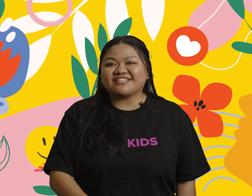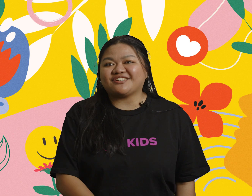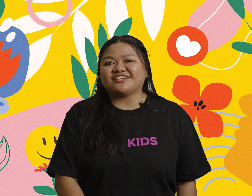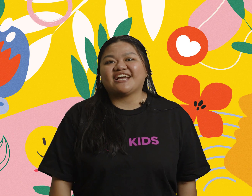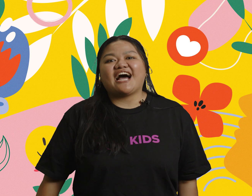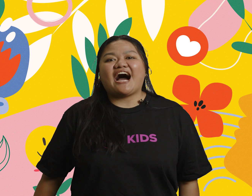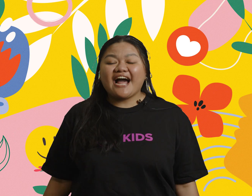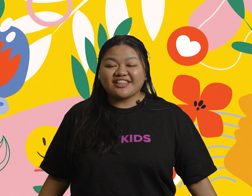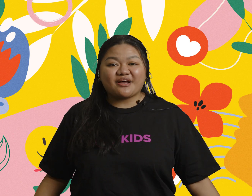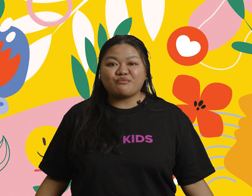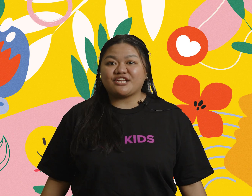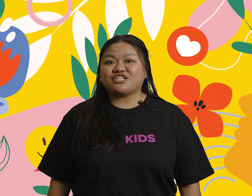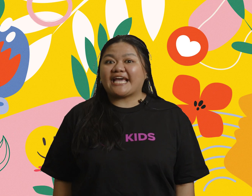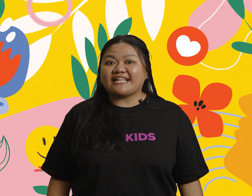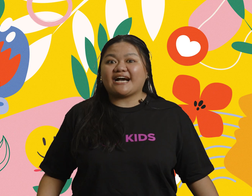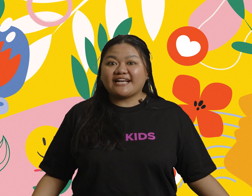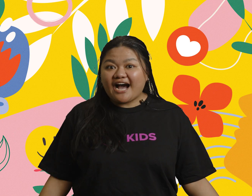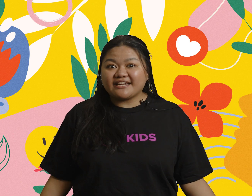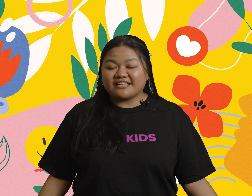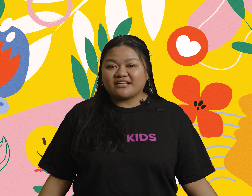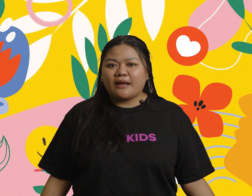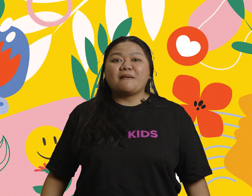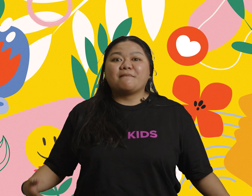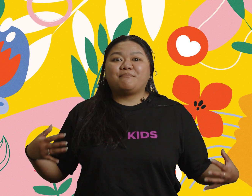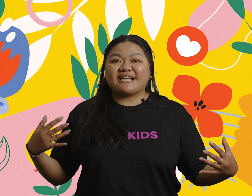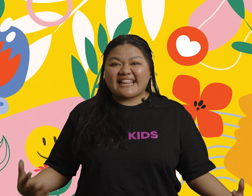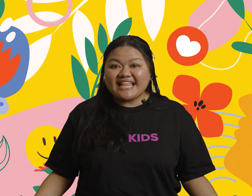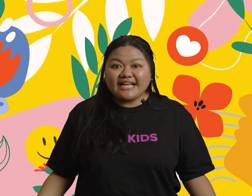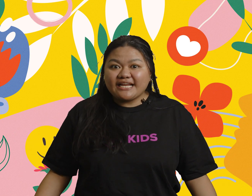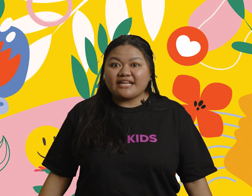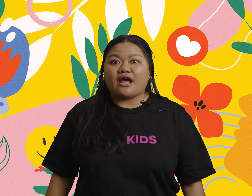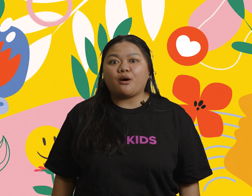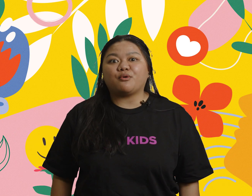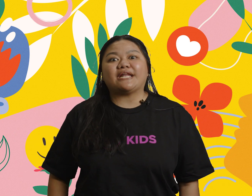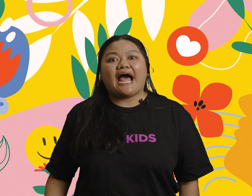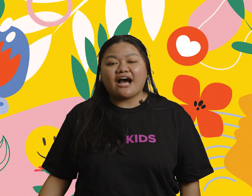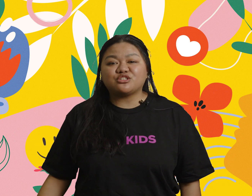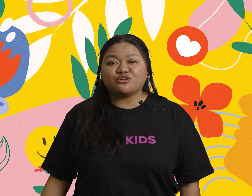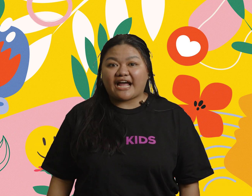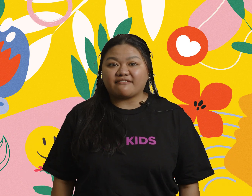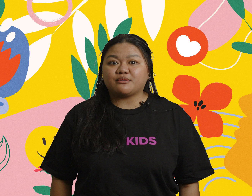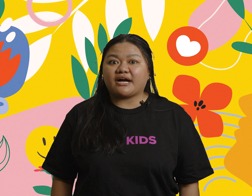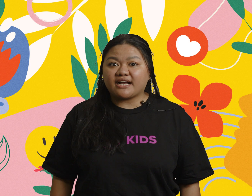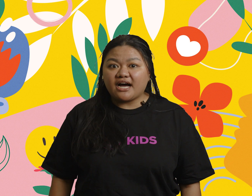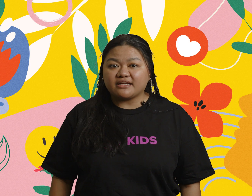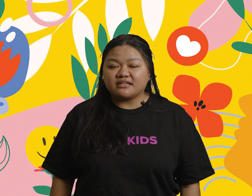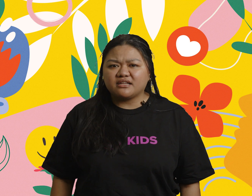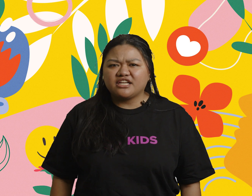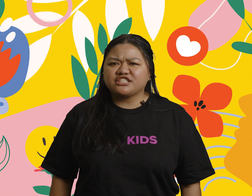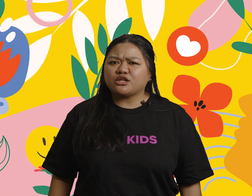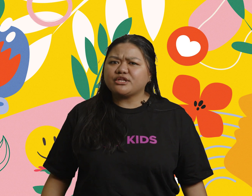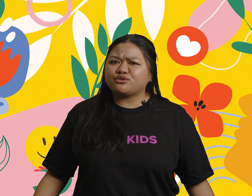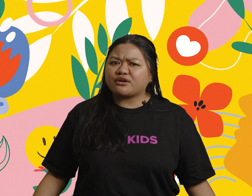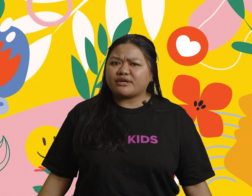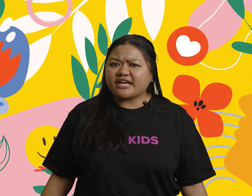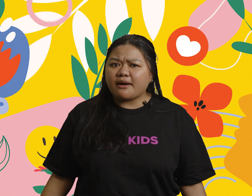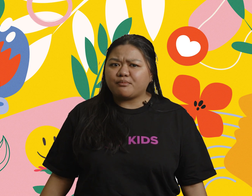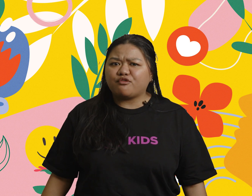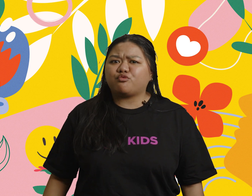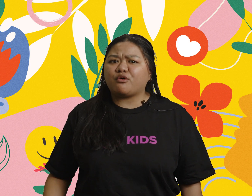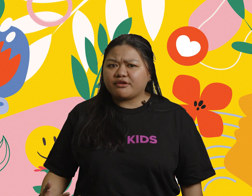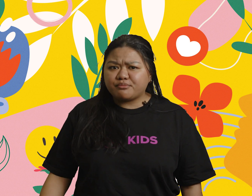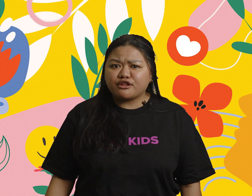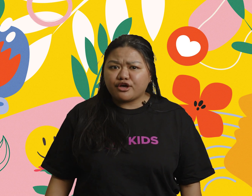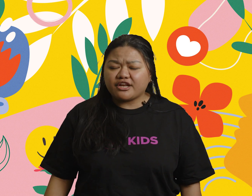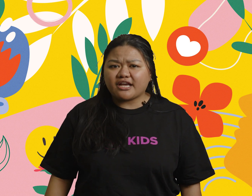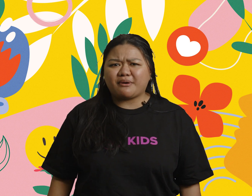Thank you. I think I'm ready to get a garden, but I think I need help on how to look after my garden. Shall we do a recap